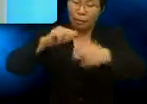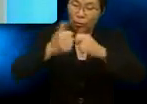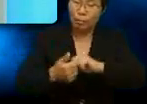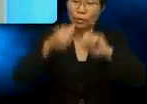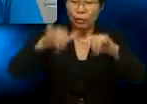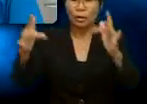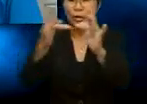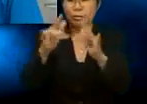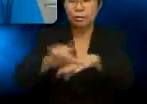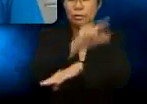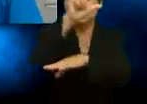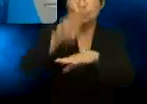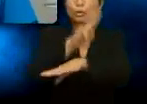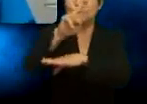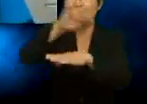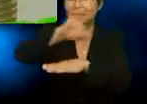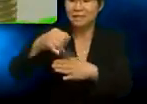this. Wow.